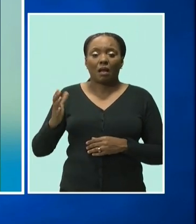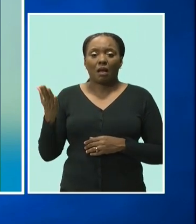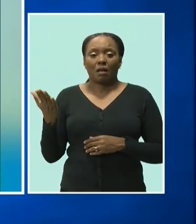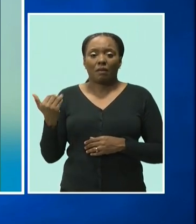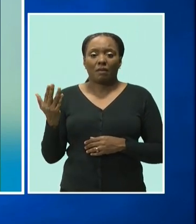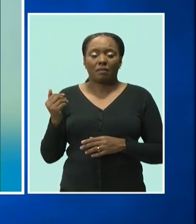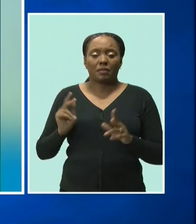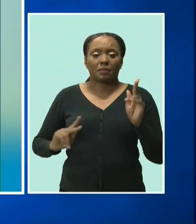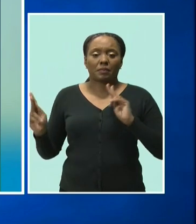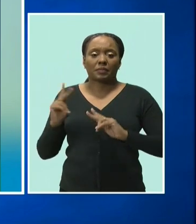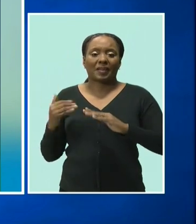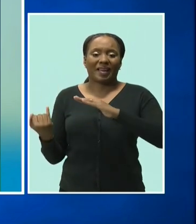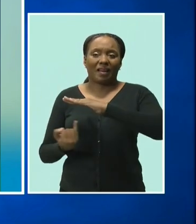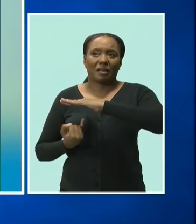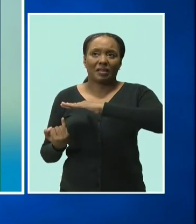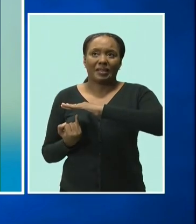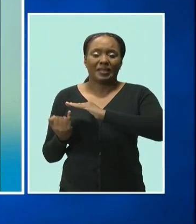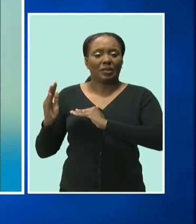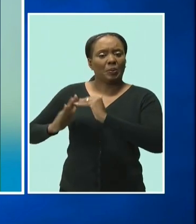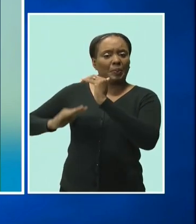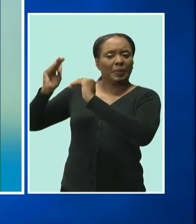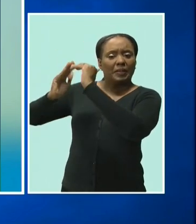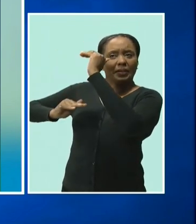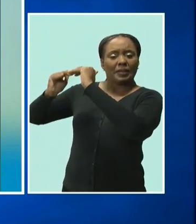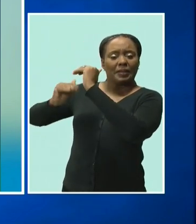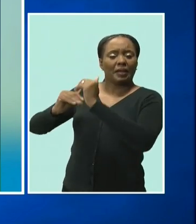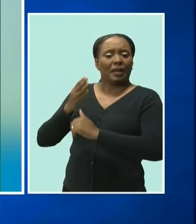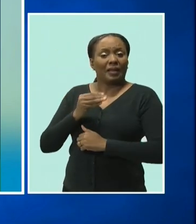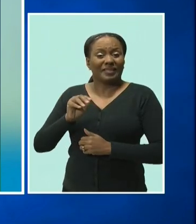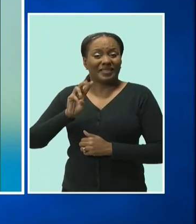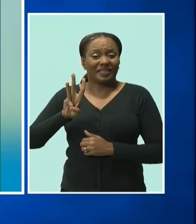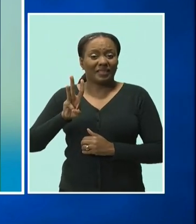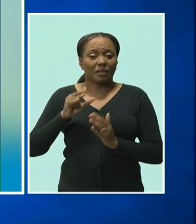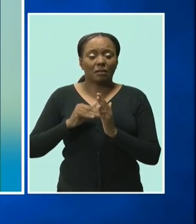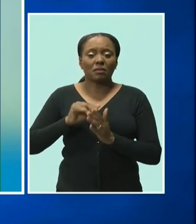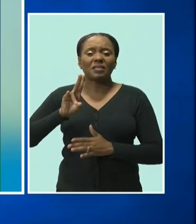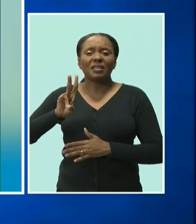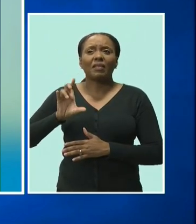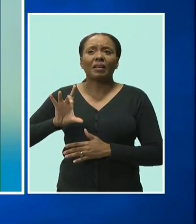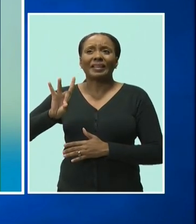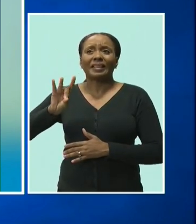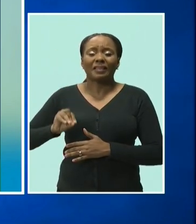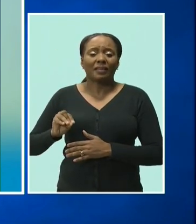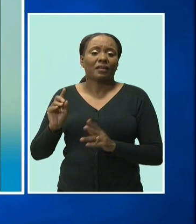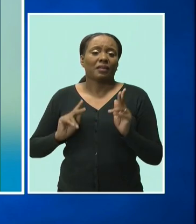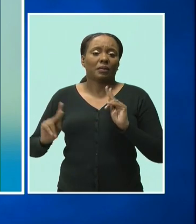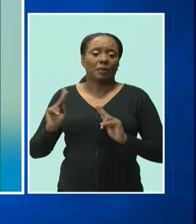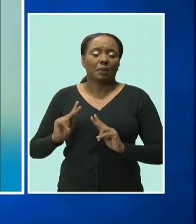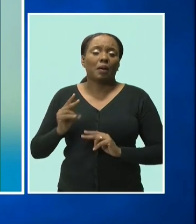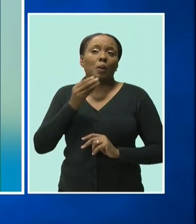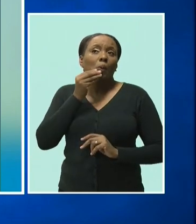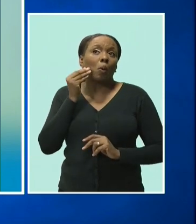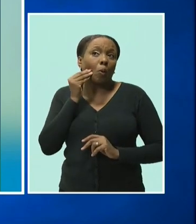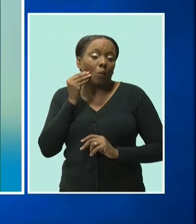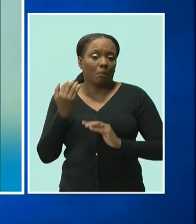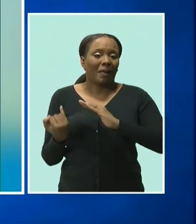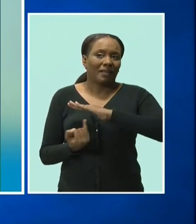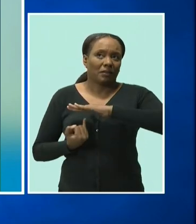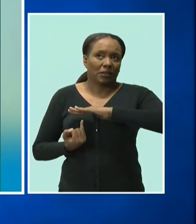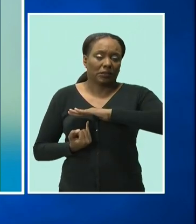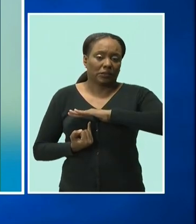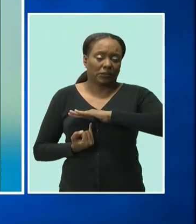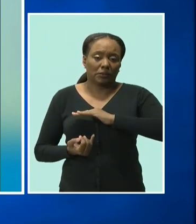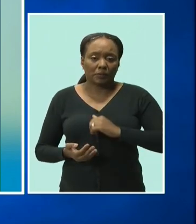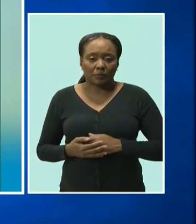There were 915 people in isolation facilities and 6,780 in home isolation.